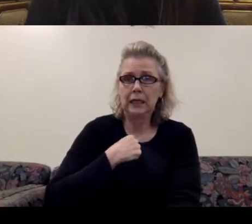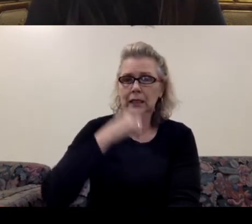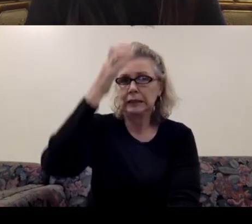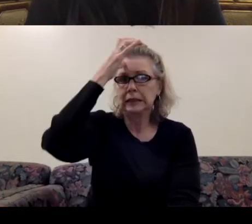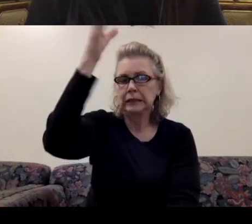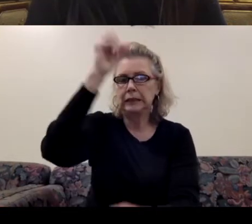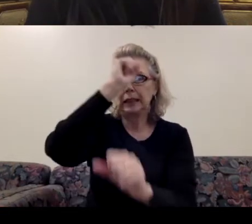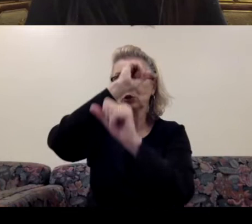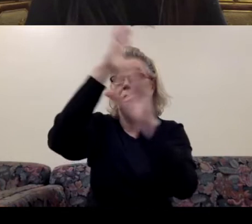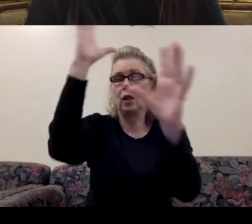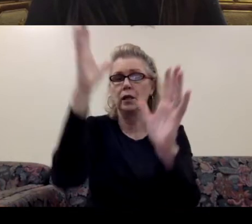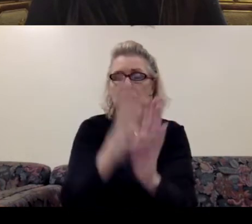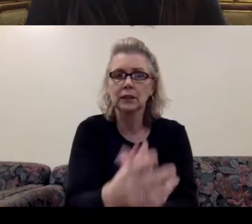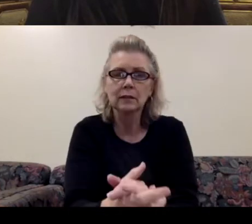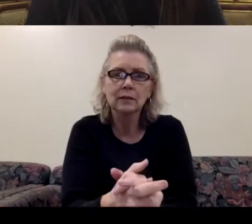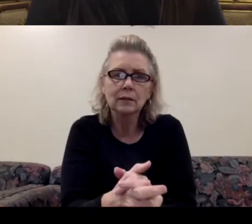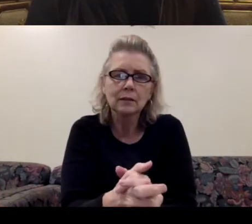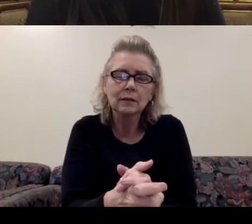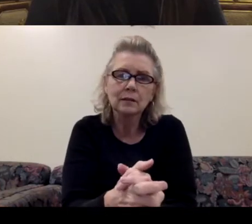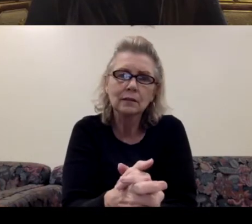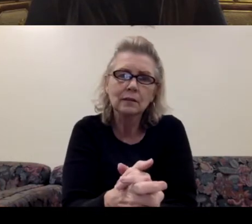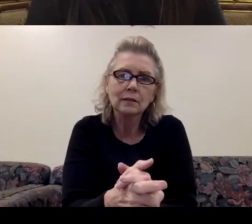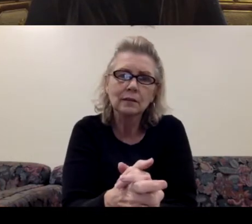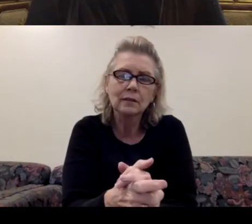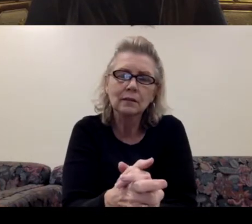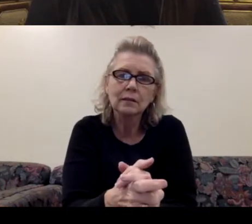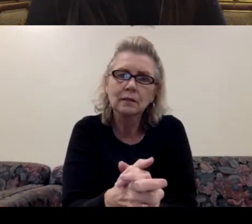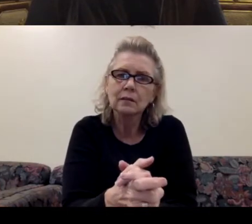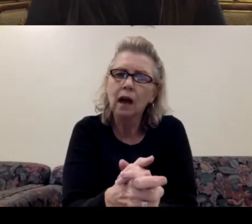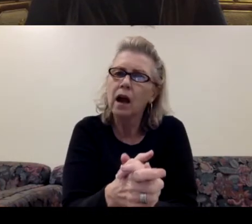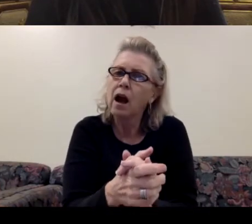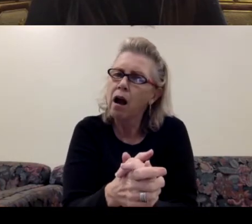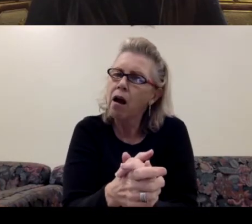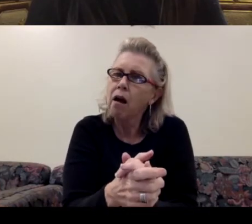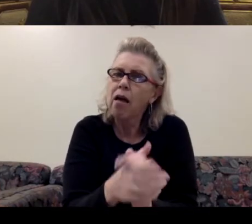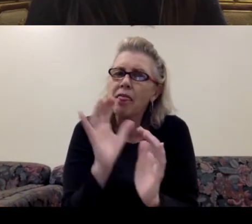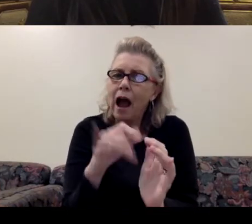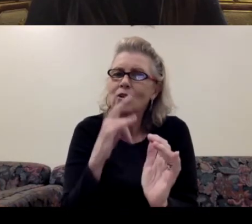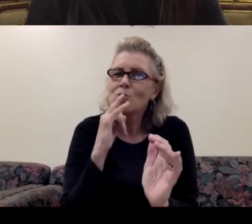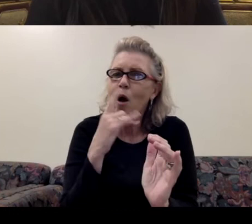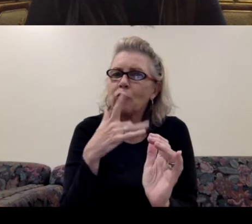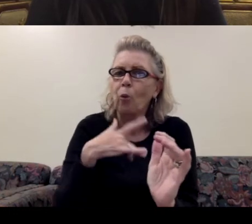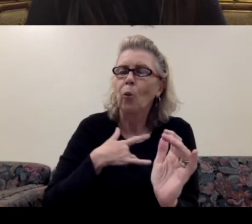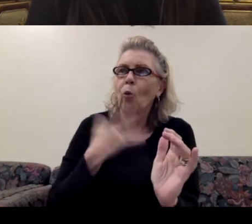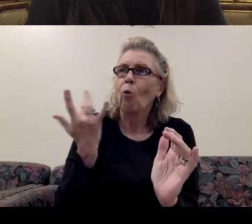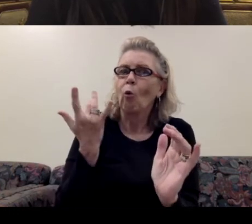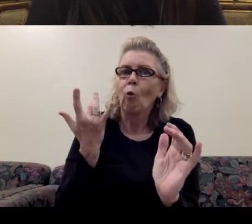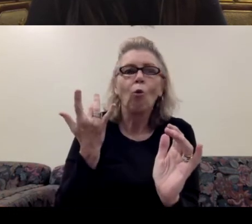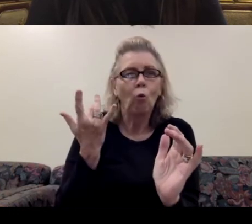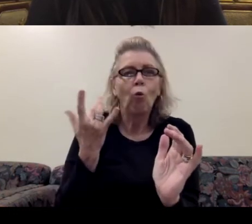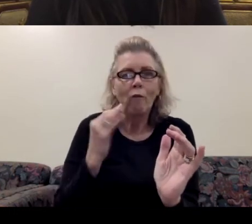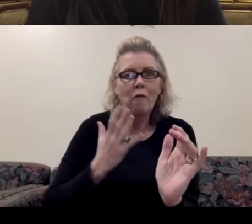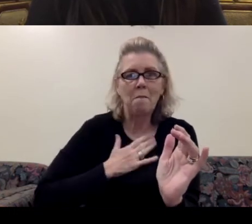it was the high point of my travels